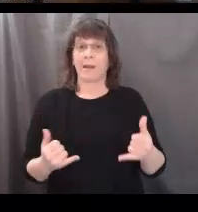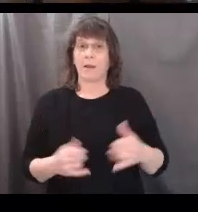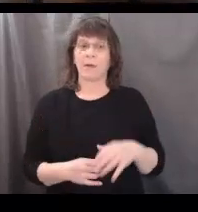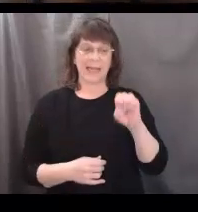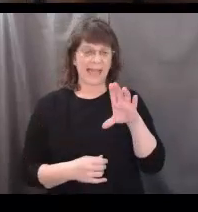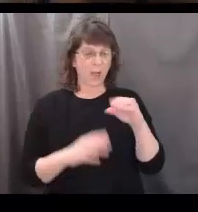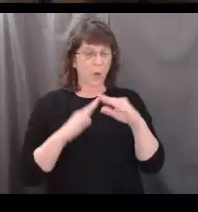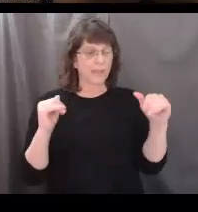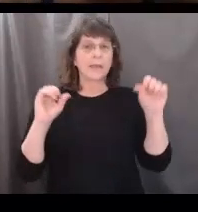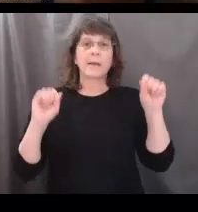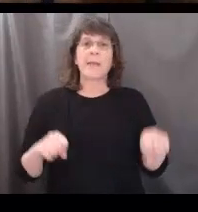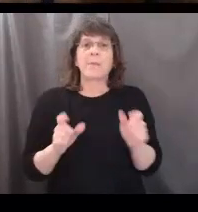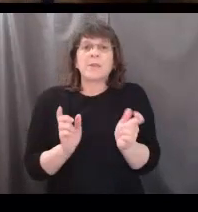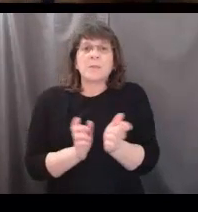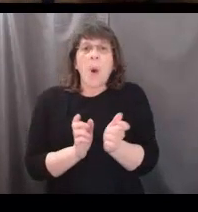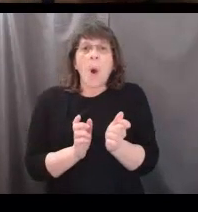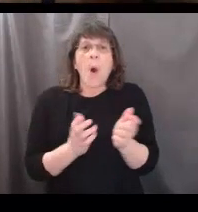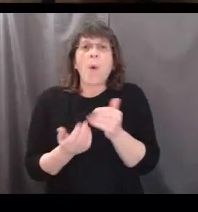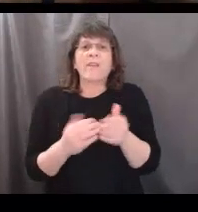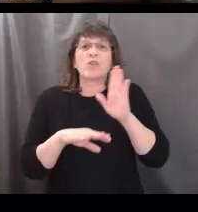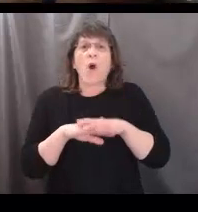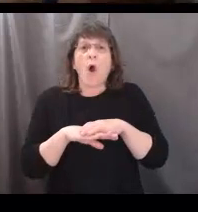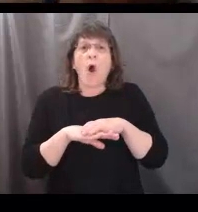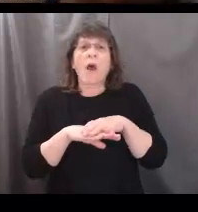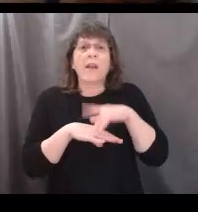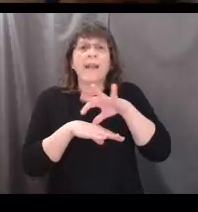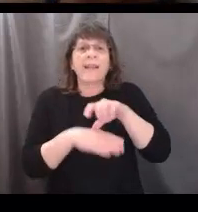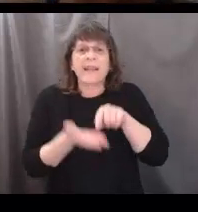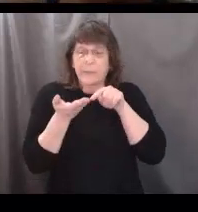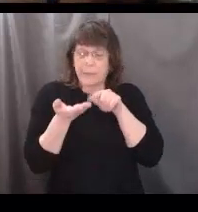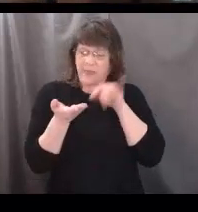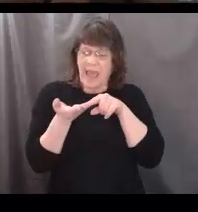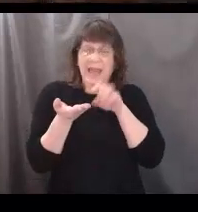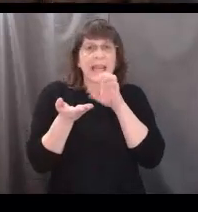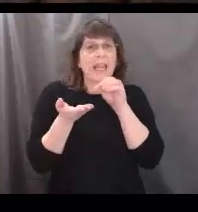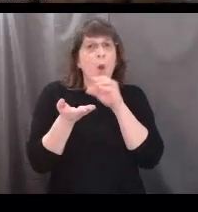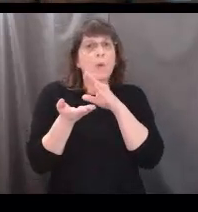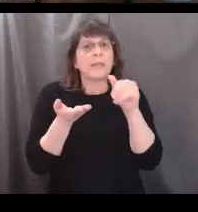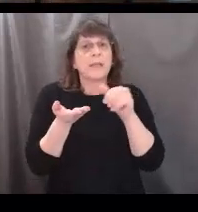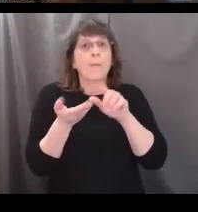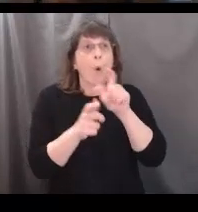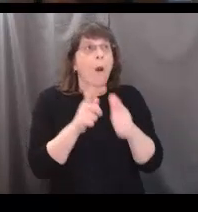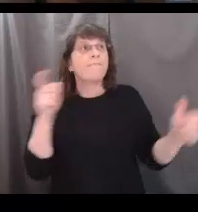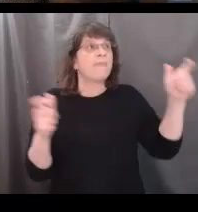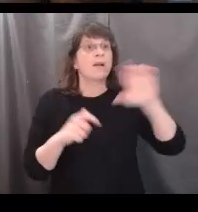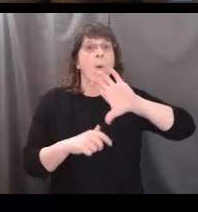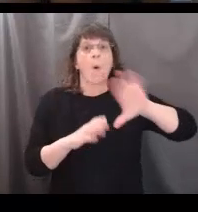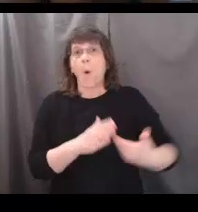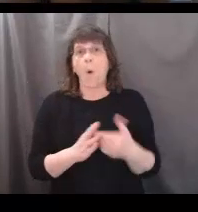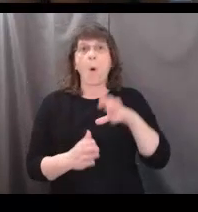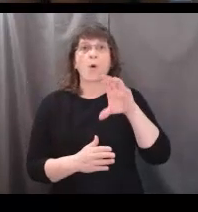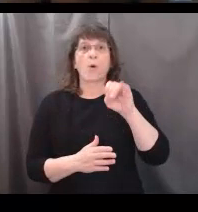ecosystem can be as small as whatever is happening on the very tip of a leaf or as big as the whole Columbia River